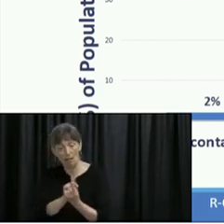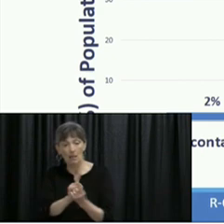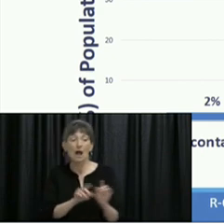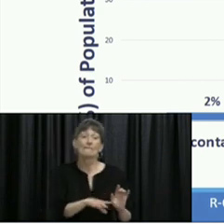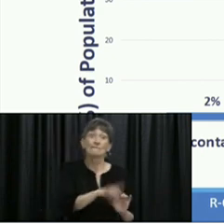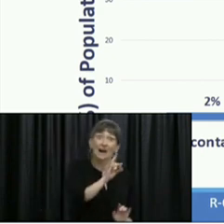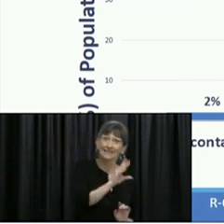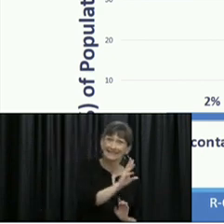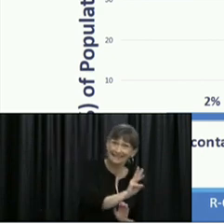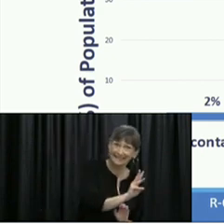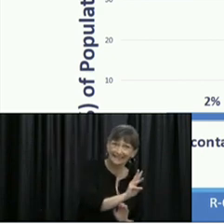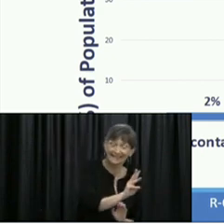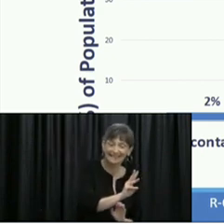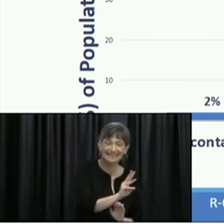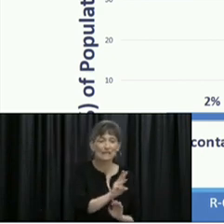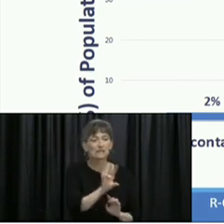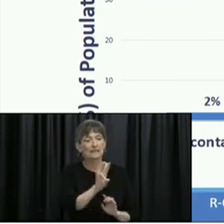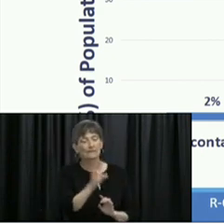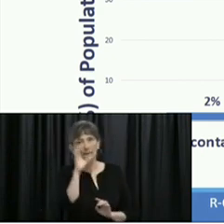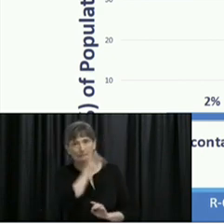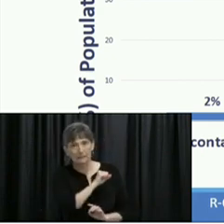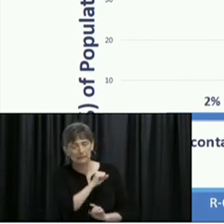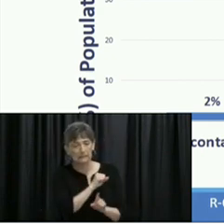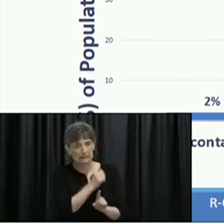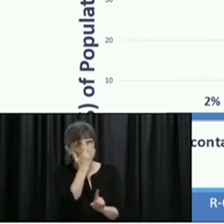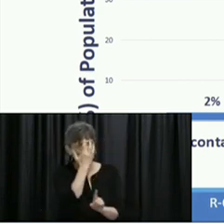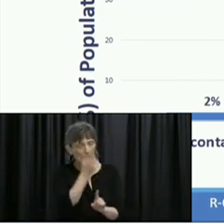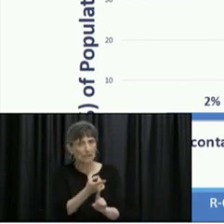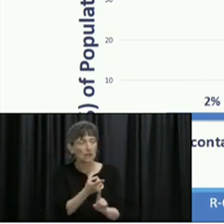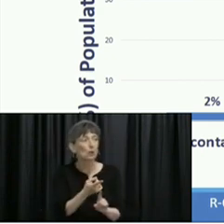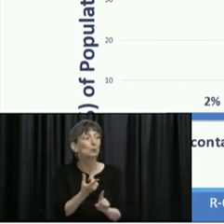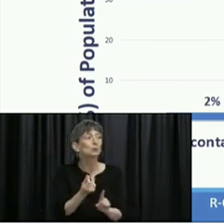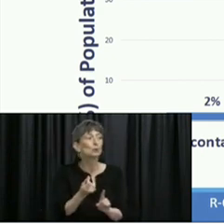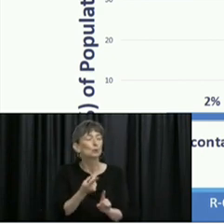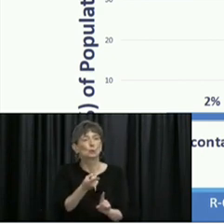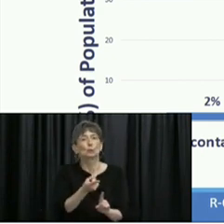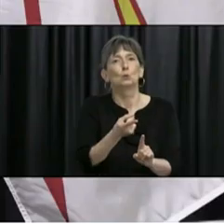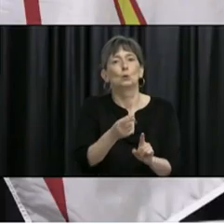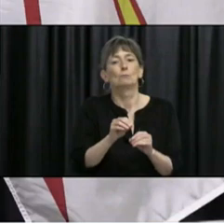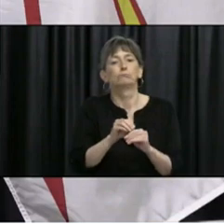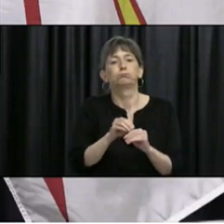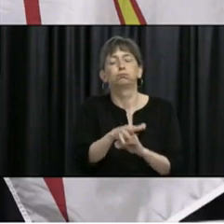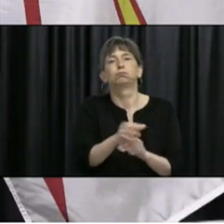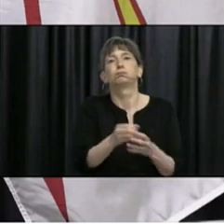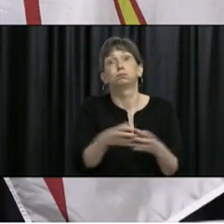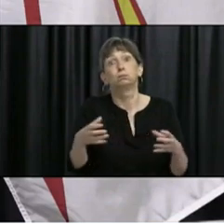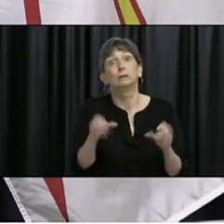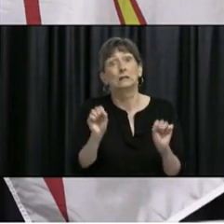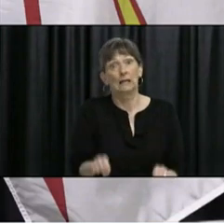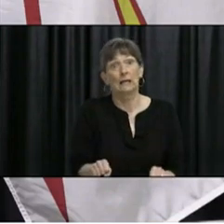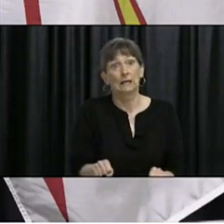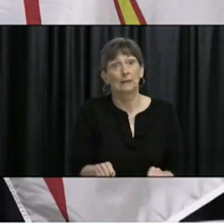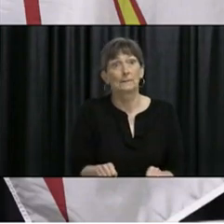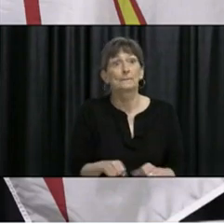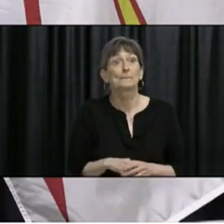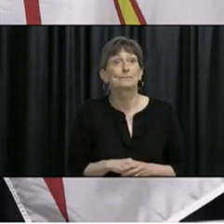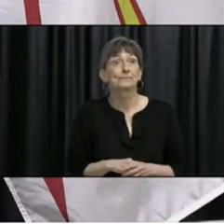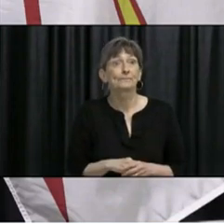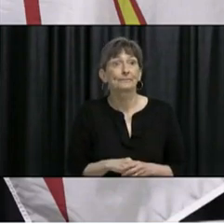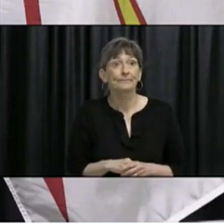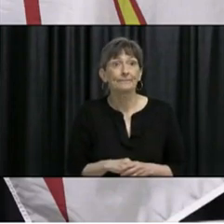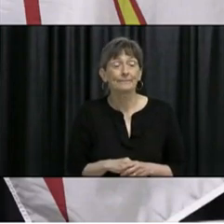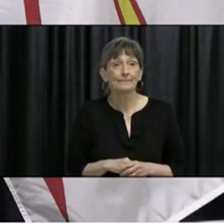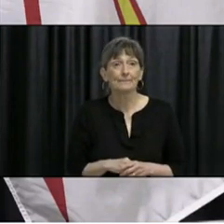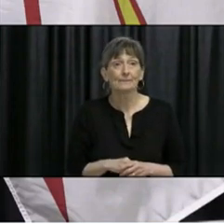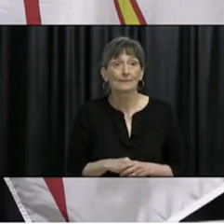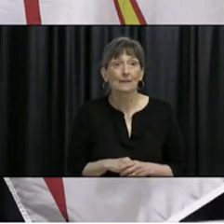to be even more careful in terms of number of contacts, what we really want to do with public health, as they're really trying their best in